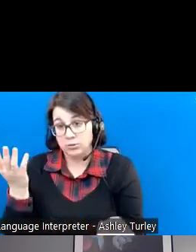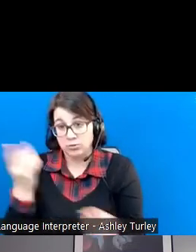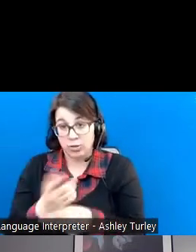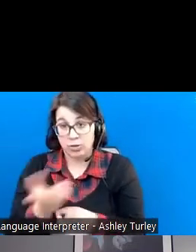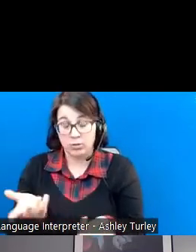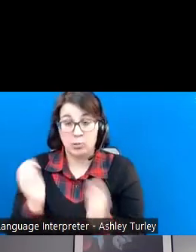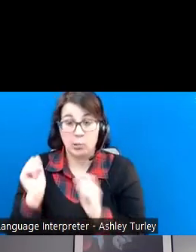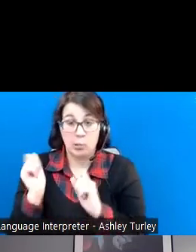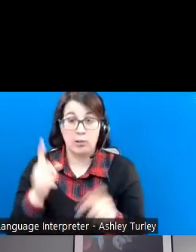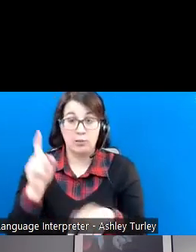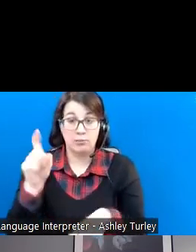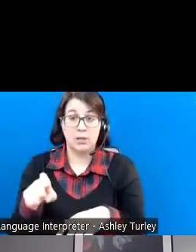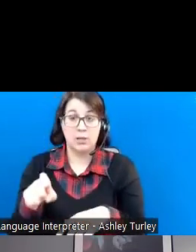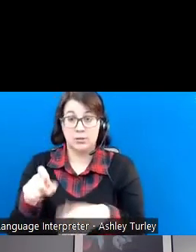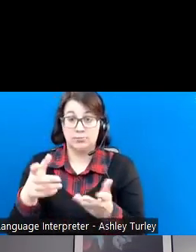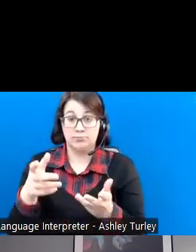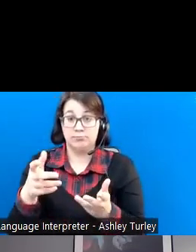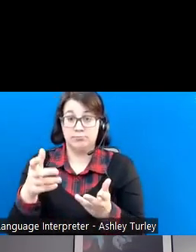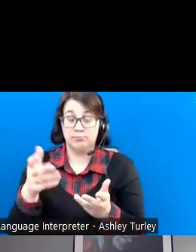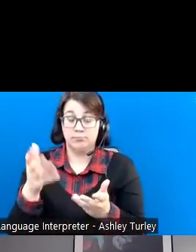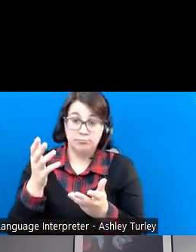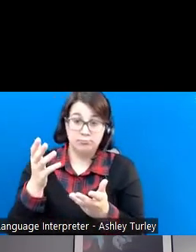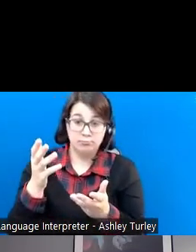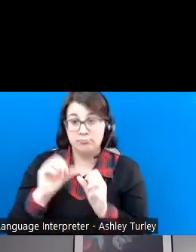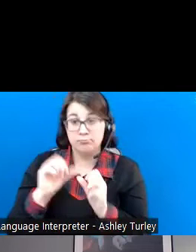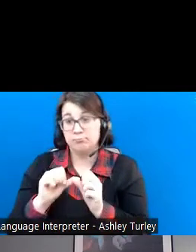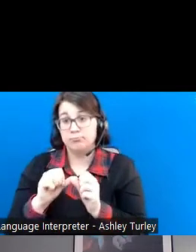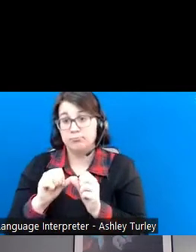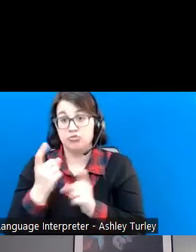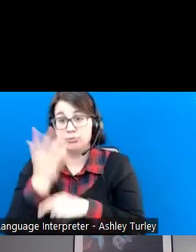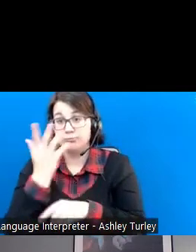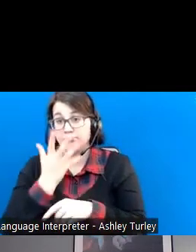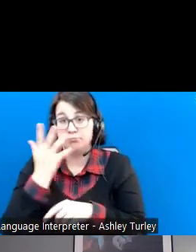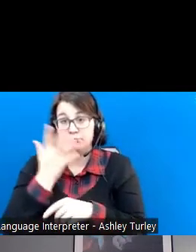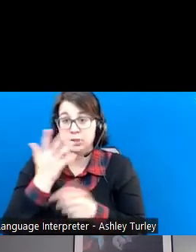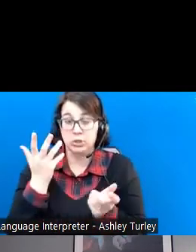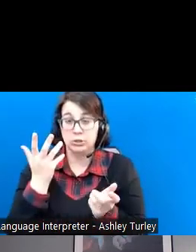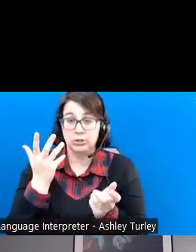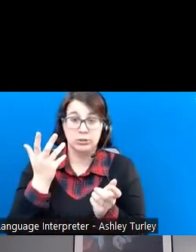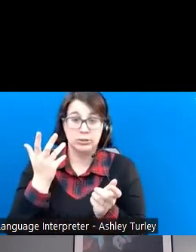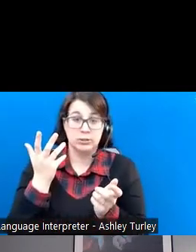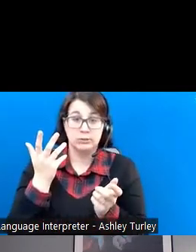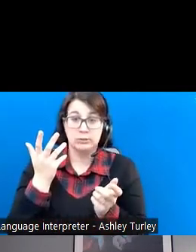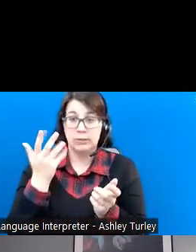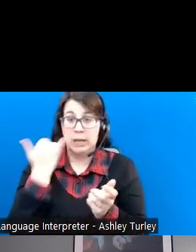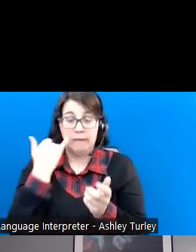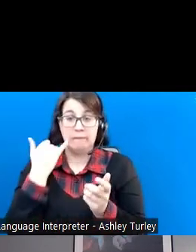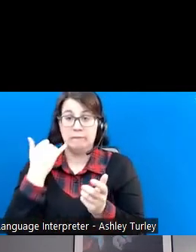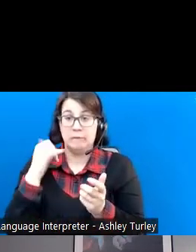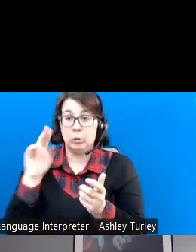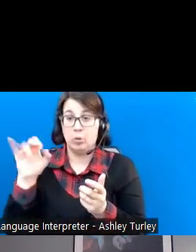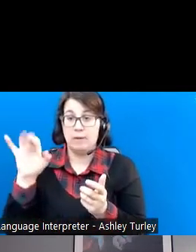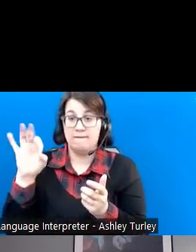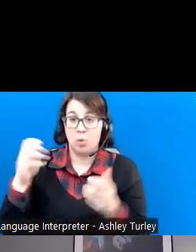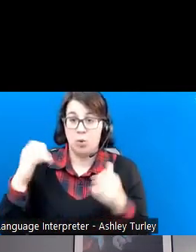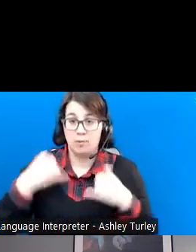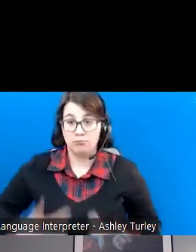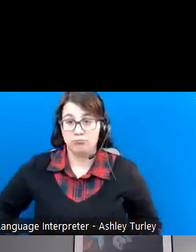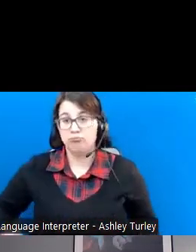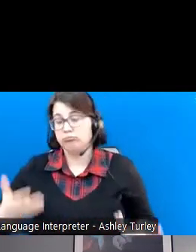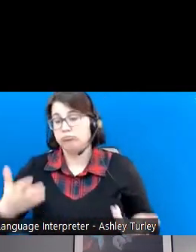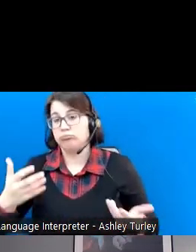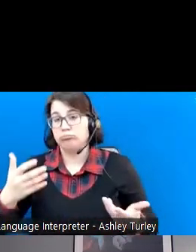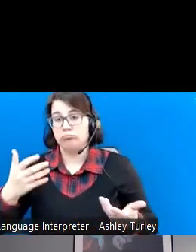all have to maintain some type of appearance when we're going to work, right? Whether it be a specific type of uniform, making sure we're